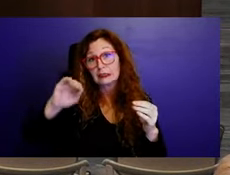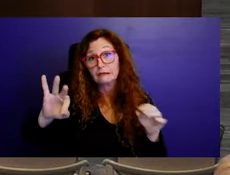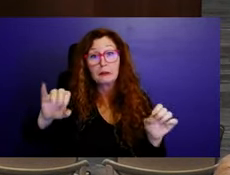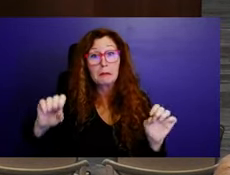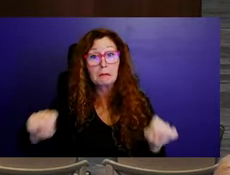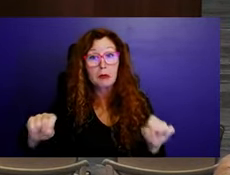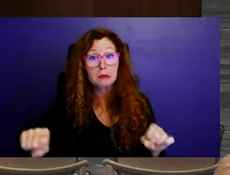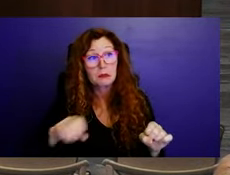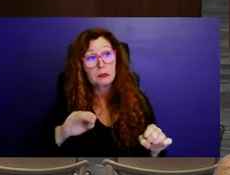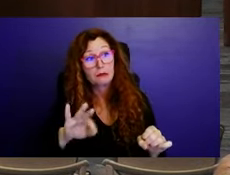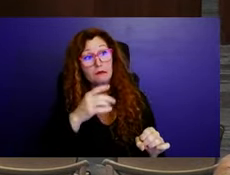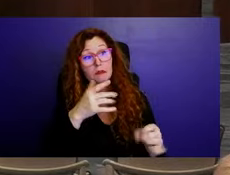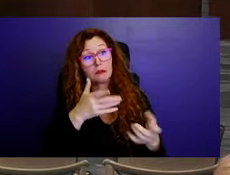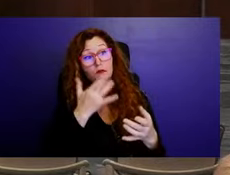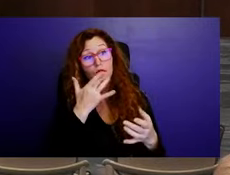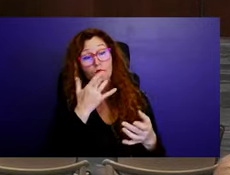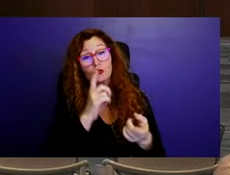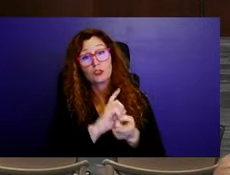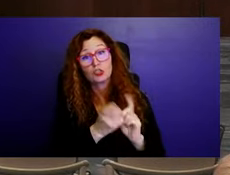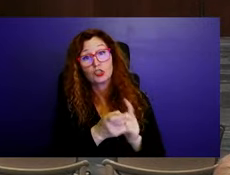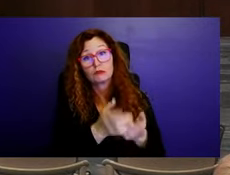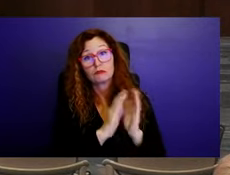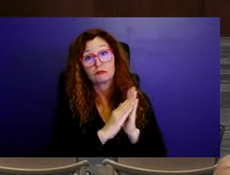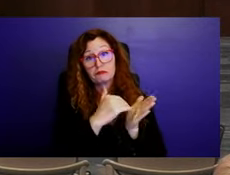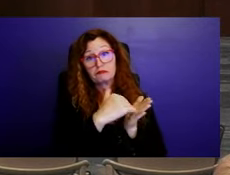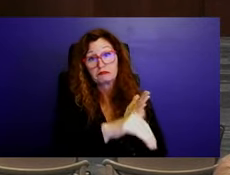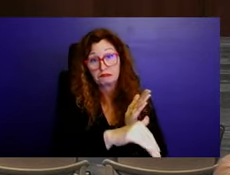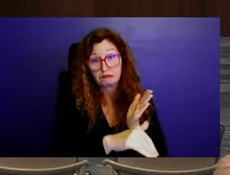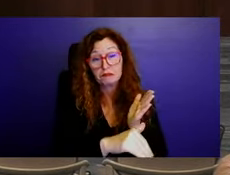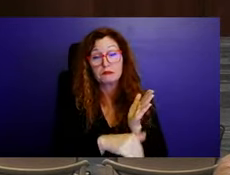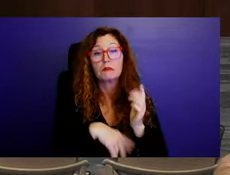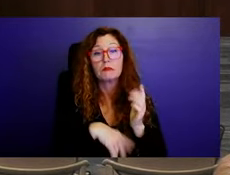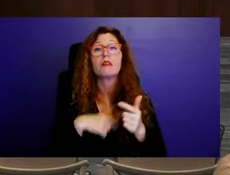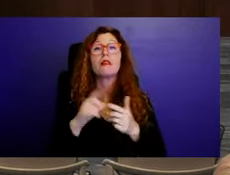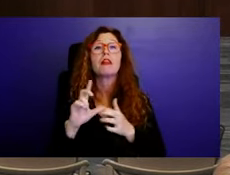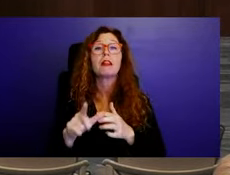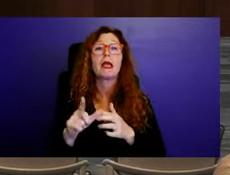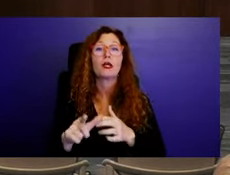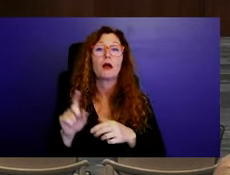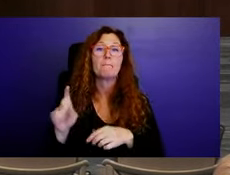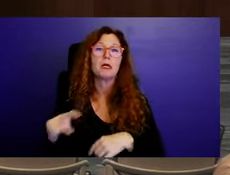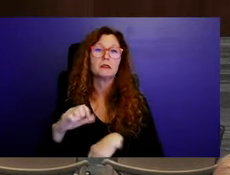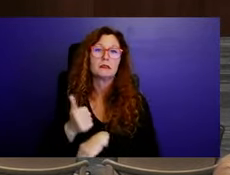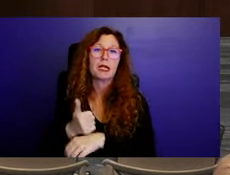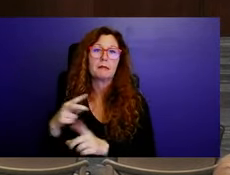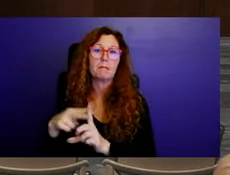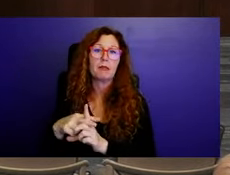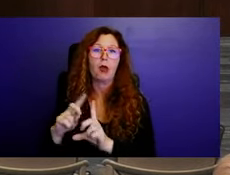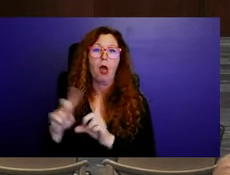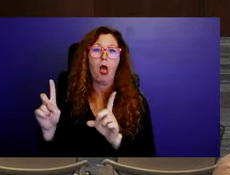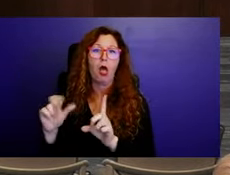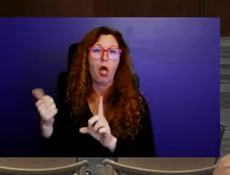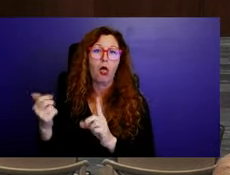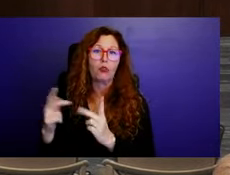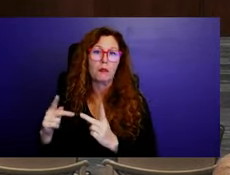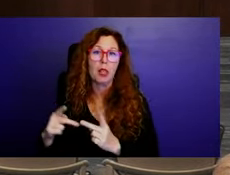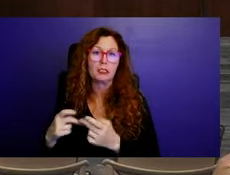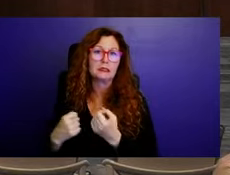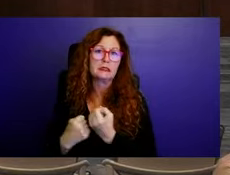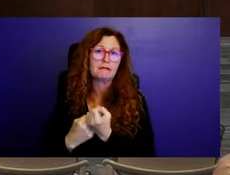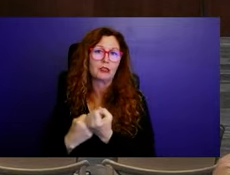and commissioner, the item still will come up again. Yeah. So, uh, so that's, there's, there's, more opportunities for that. future, that would be great.